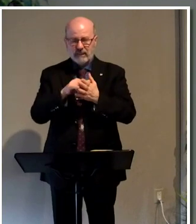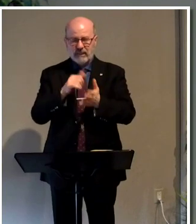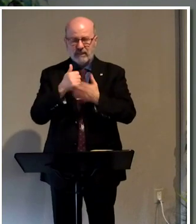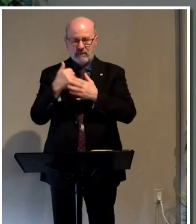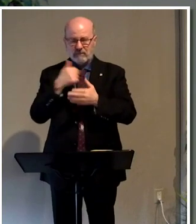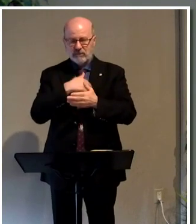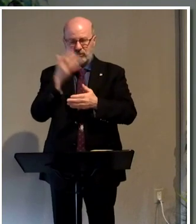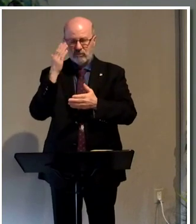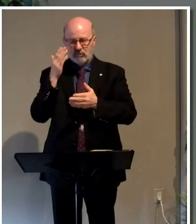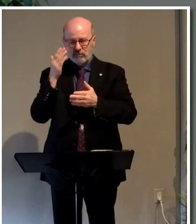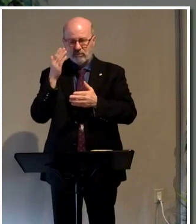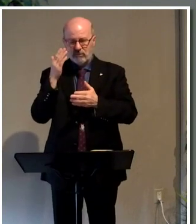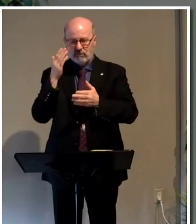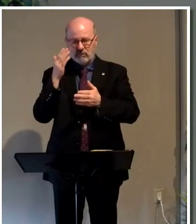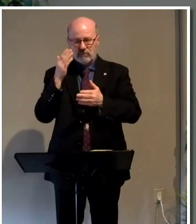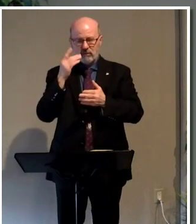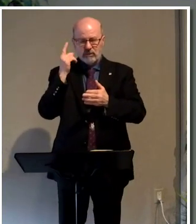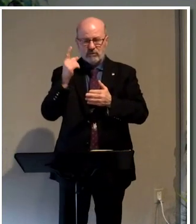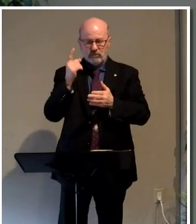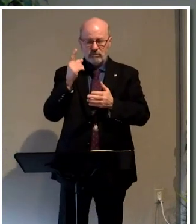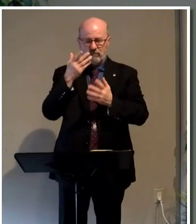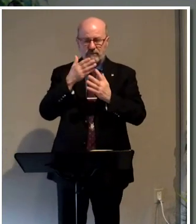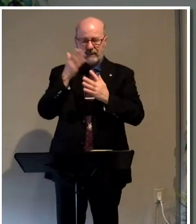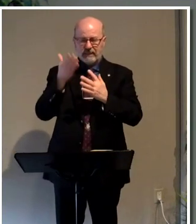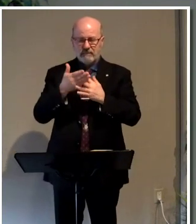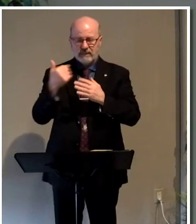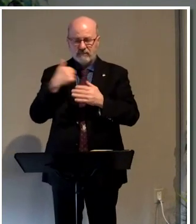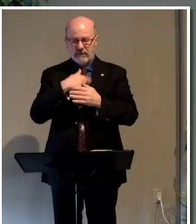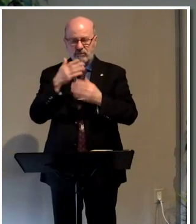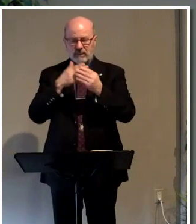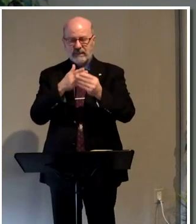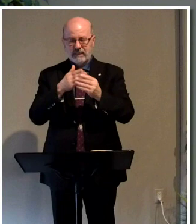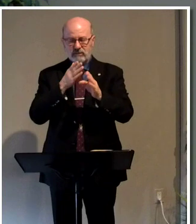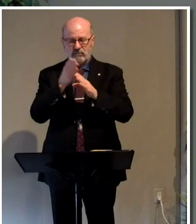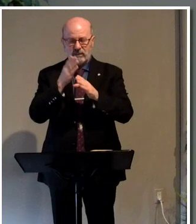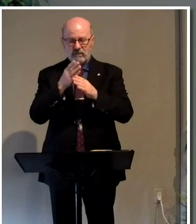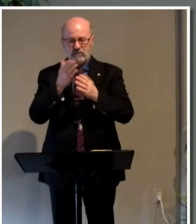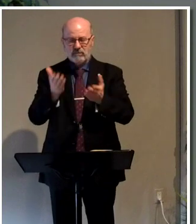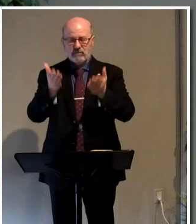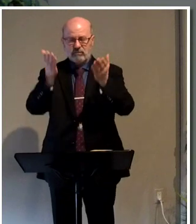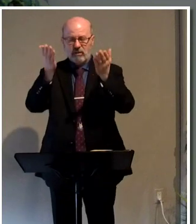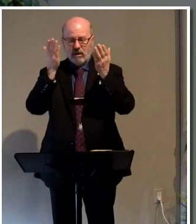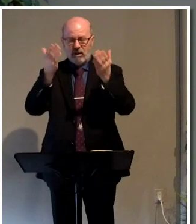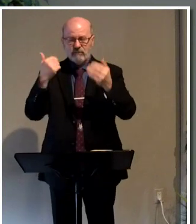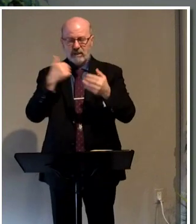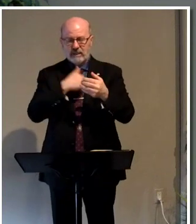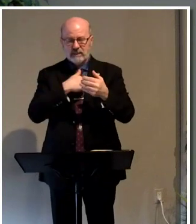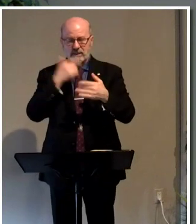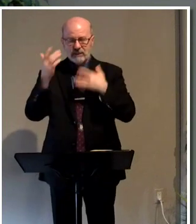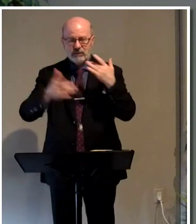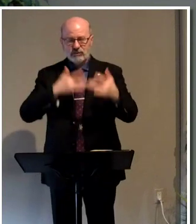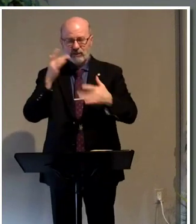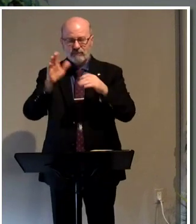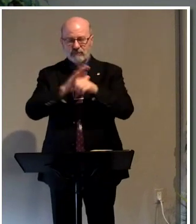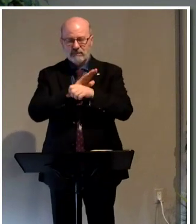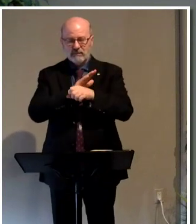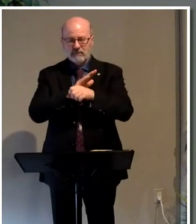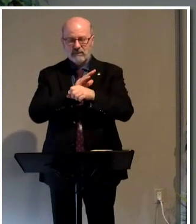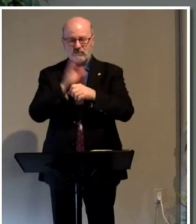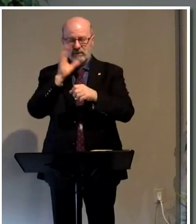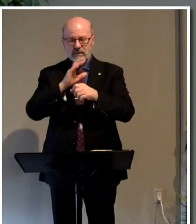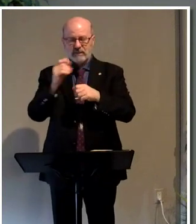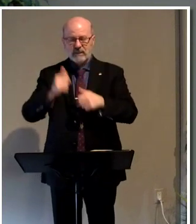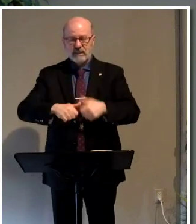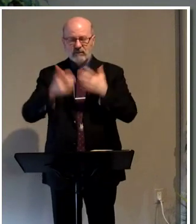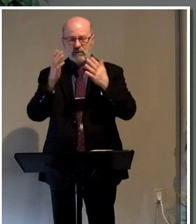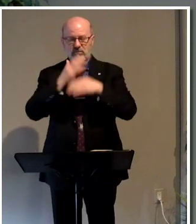know that you're in our midst and that you lead us and direct us, and you can offer us the joy and fulfillment that we so seek in this life.